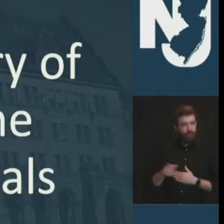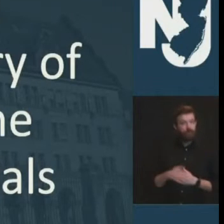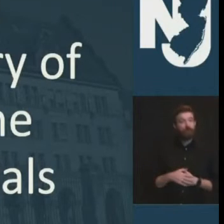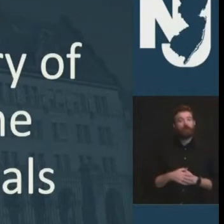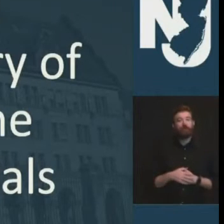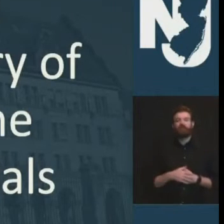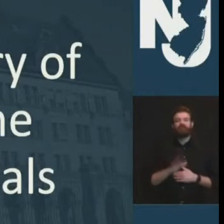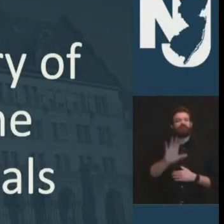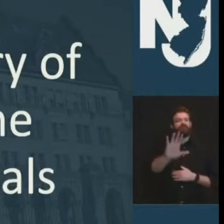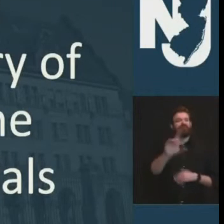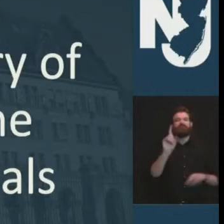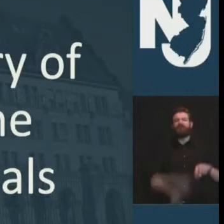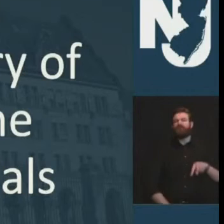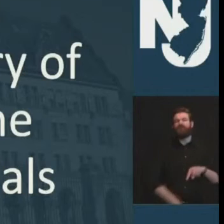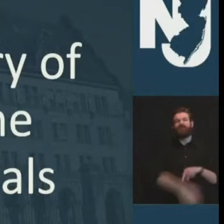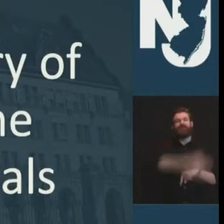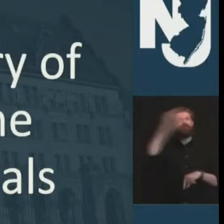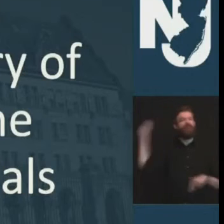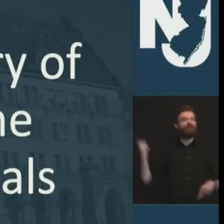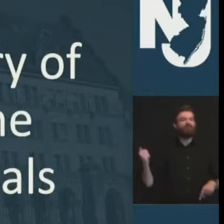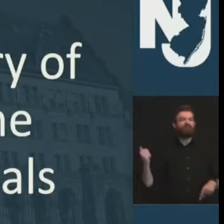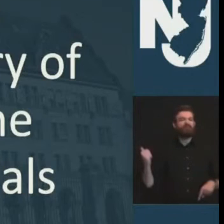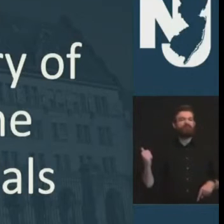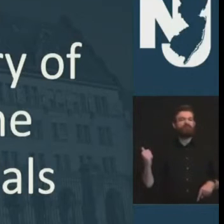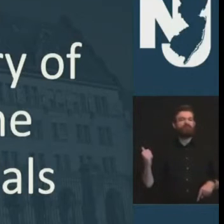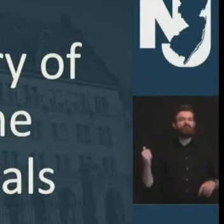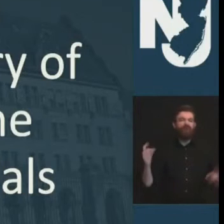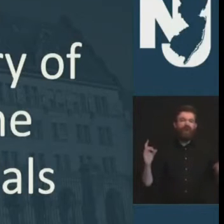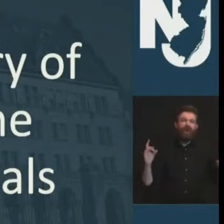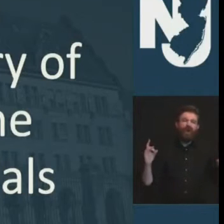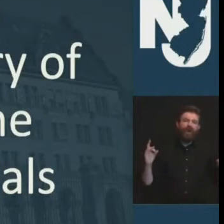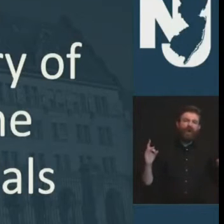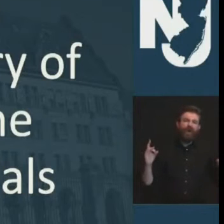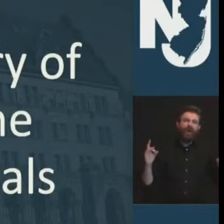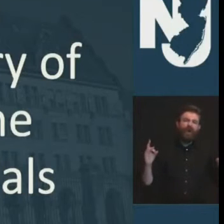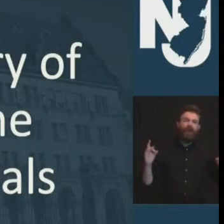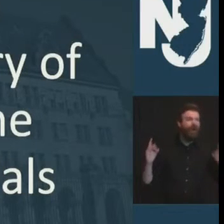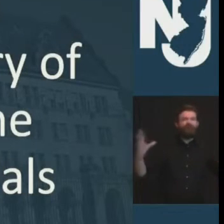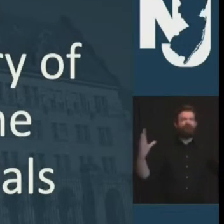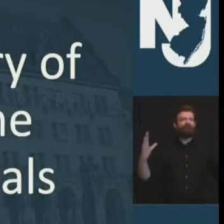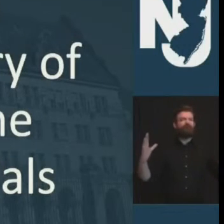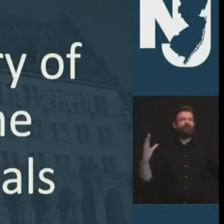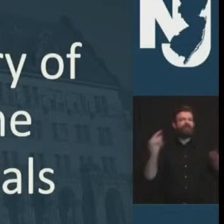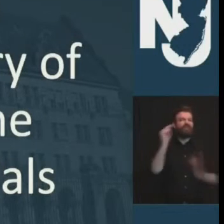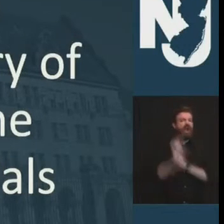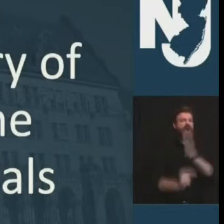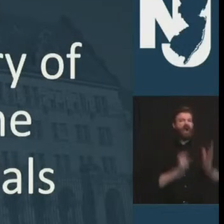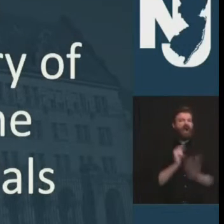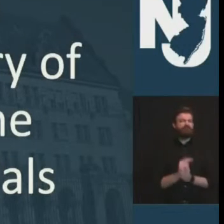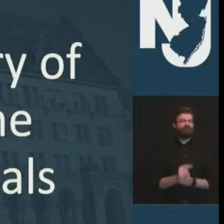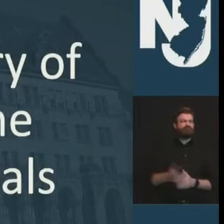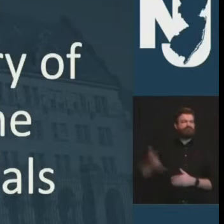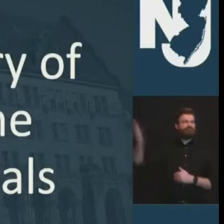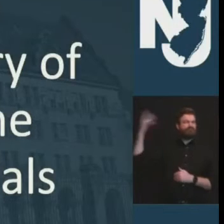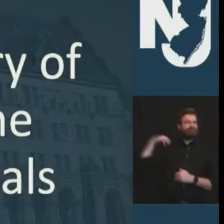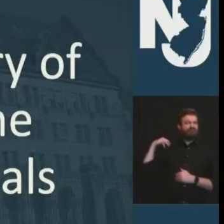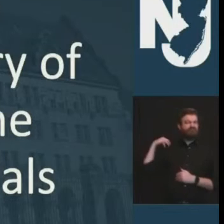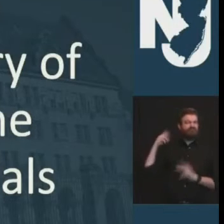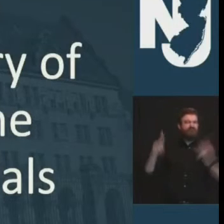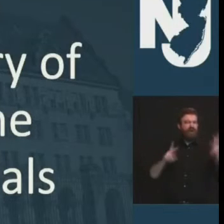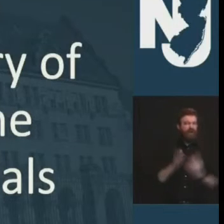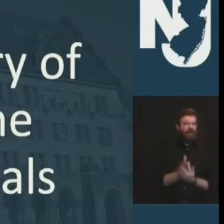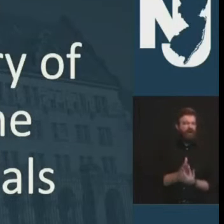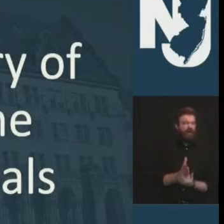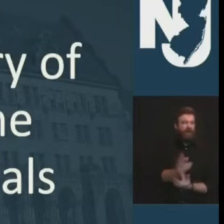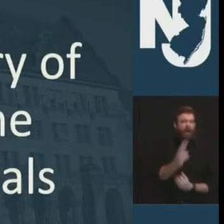rabbit hole through which humanity fell that allowed for the nazis to rise and for totalitarianism and hate